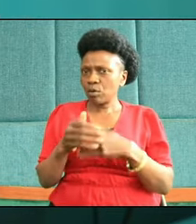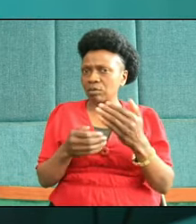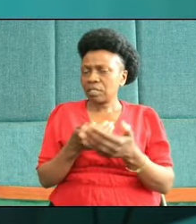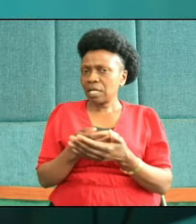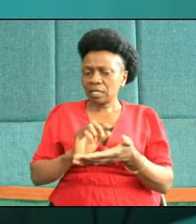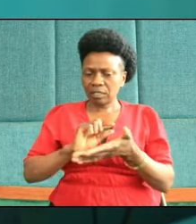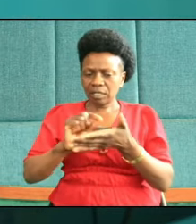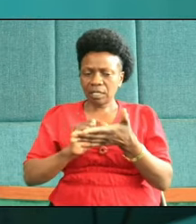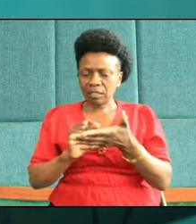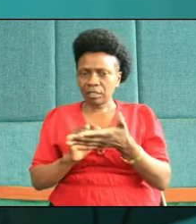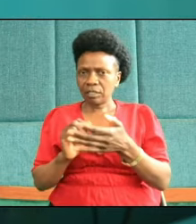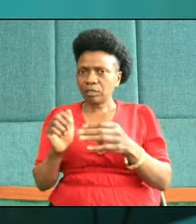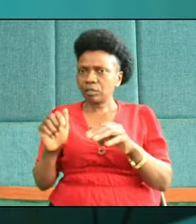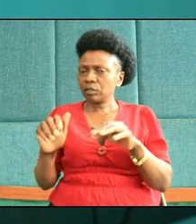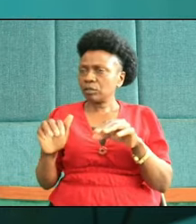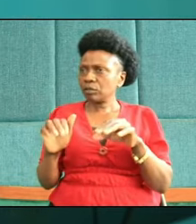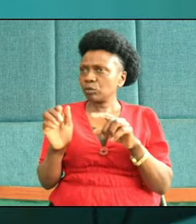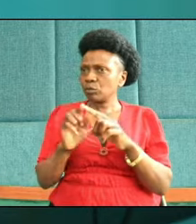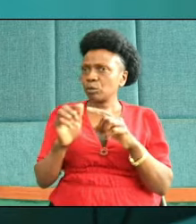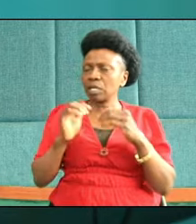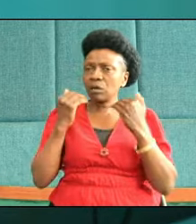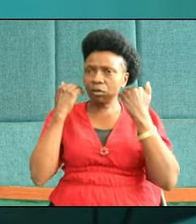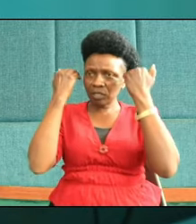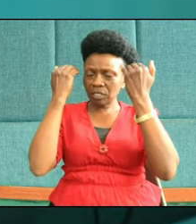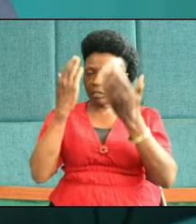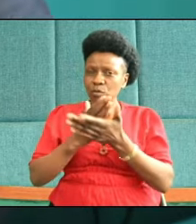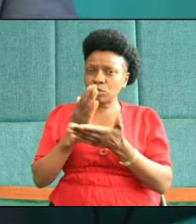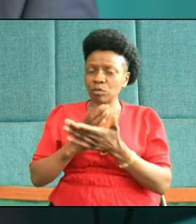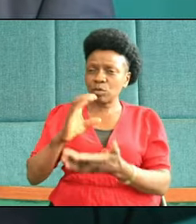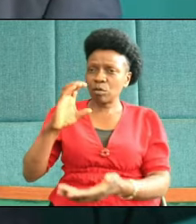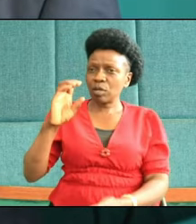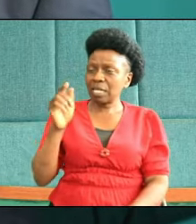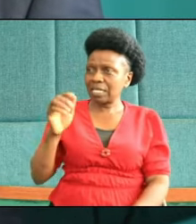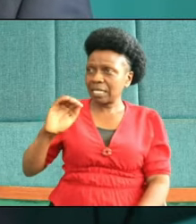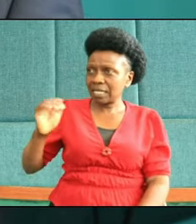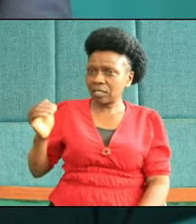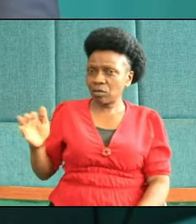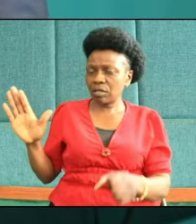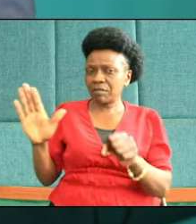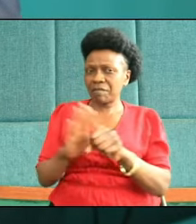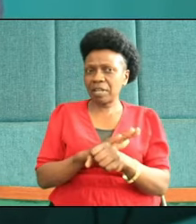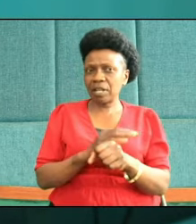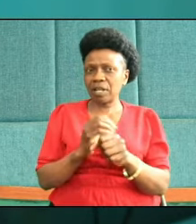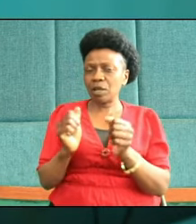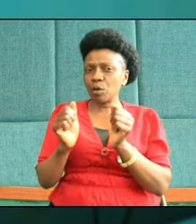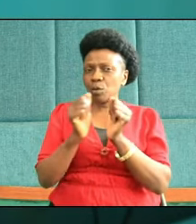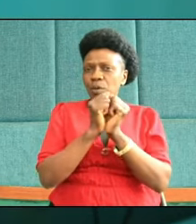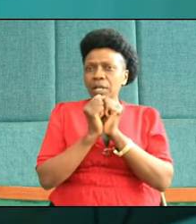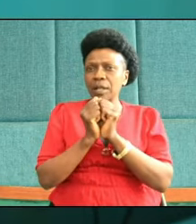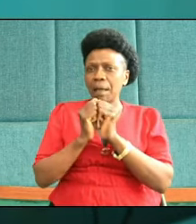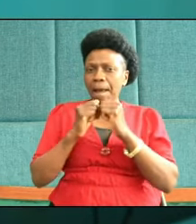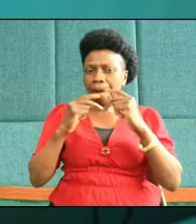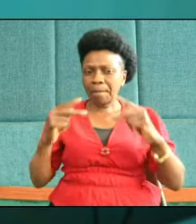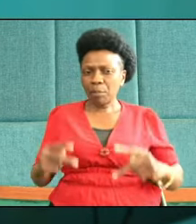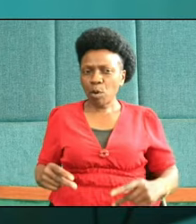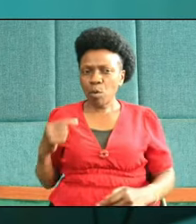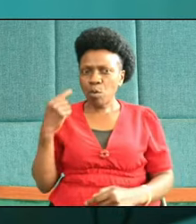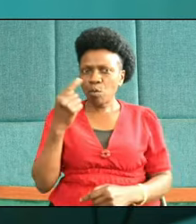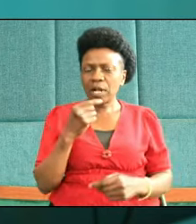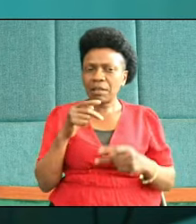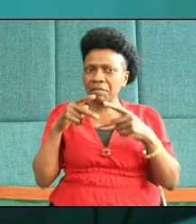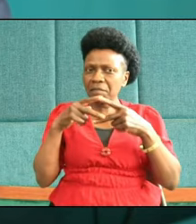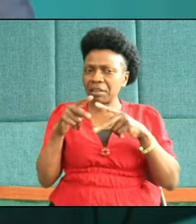known God. Indeed, Corinth was filled with people who were but very